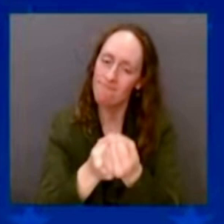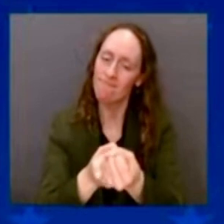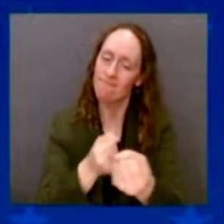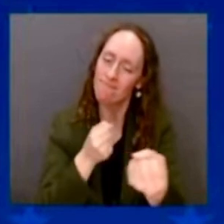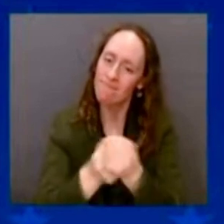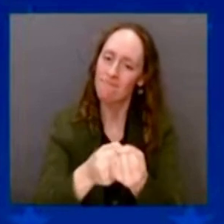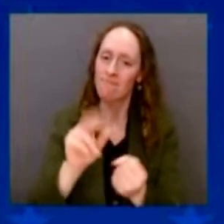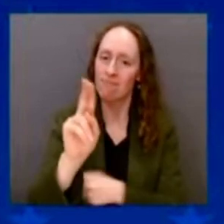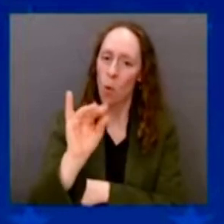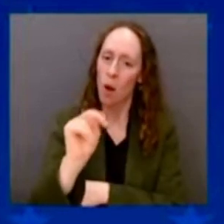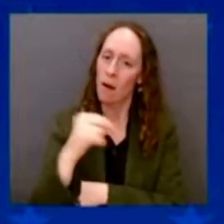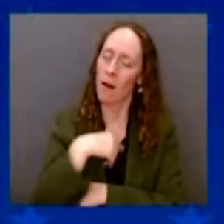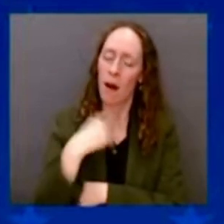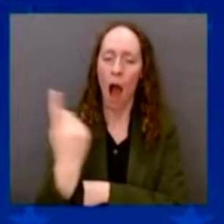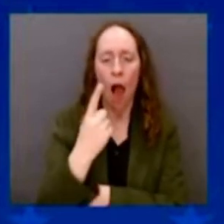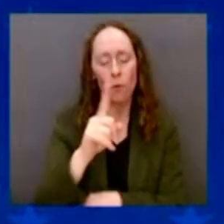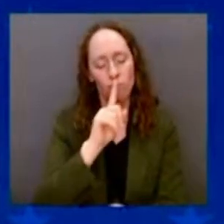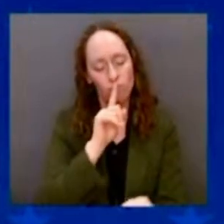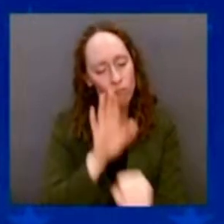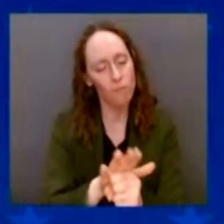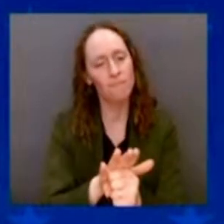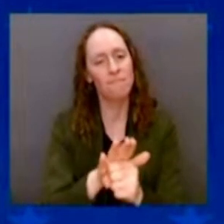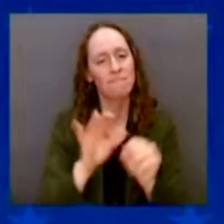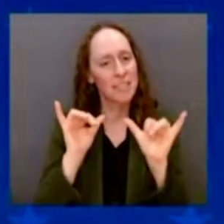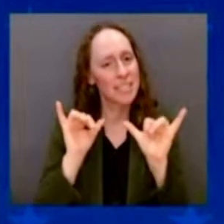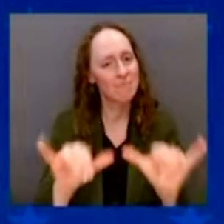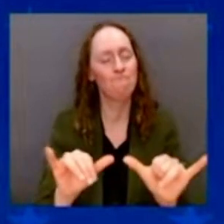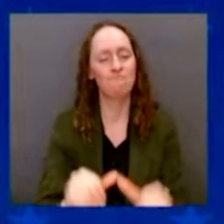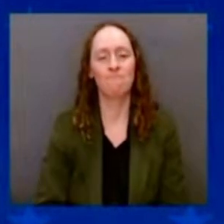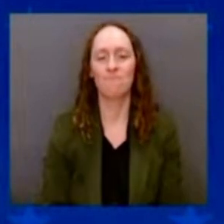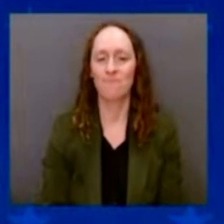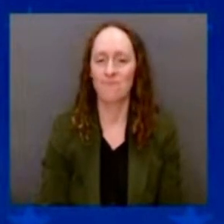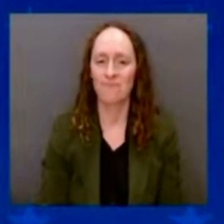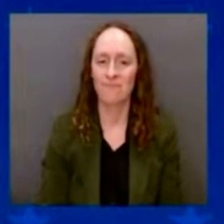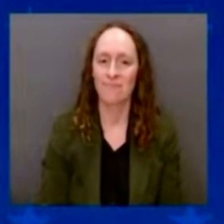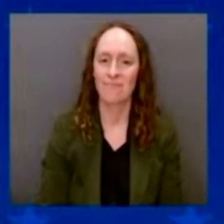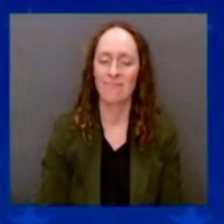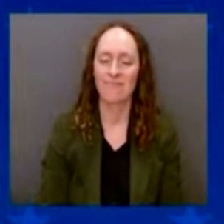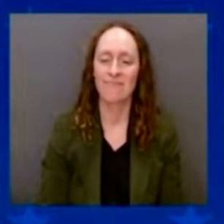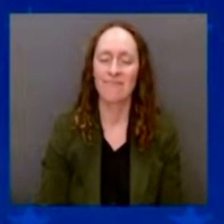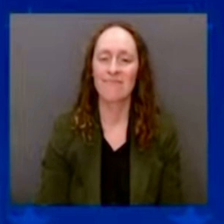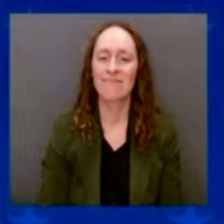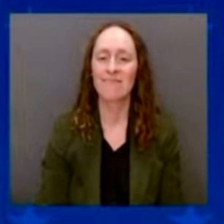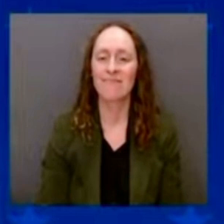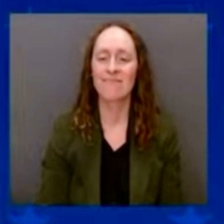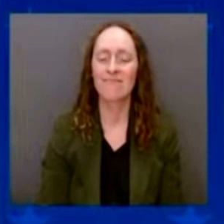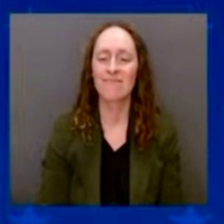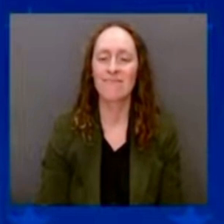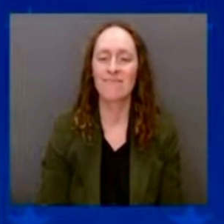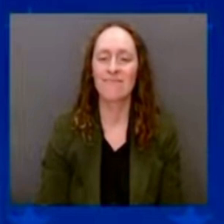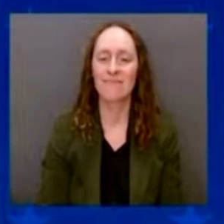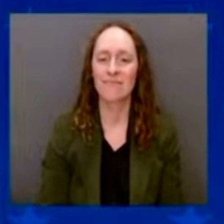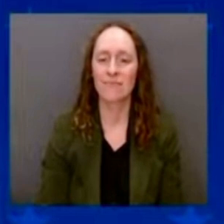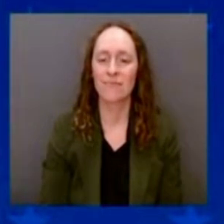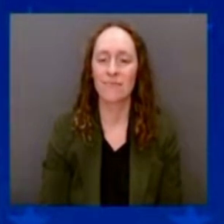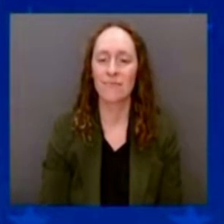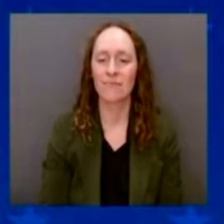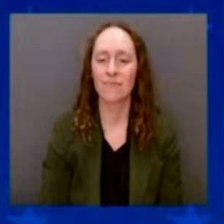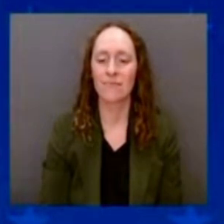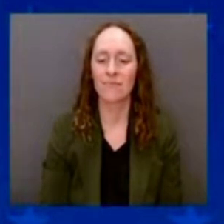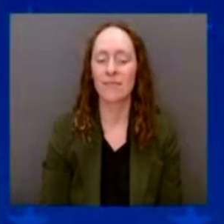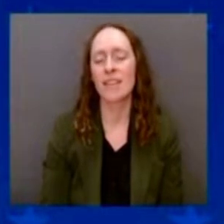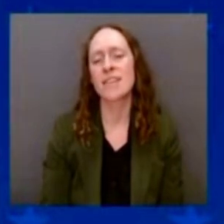And by the way, when we're talking about — we're talking about the — creating jobs,